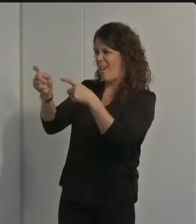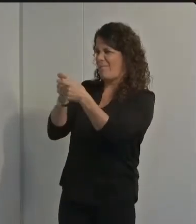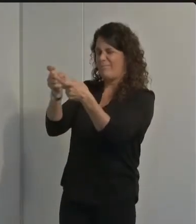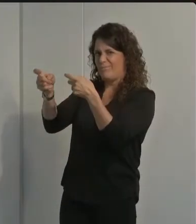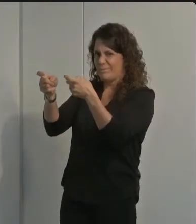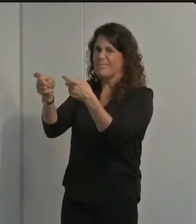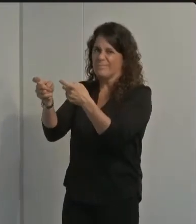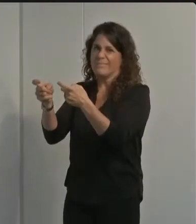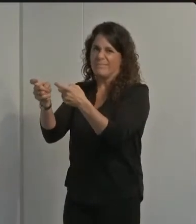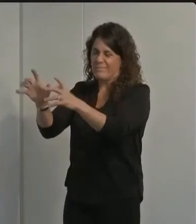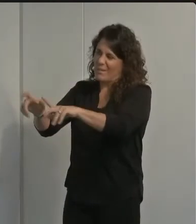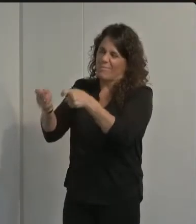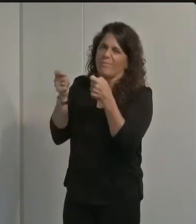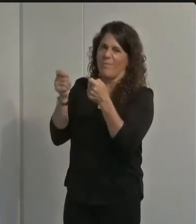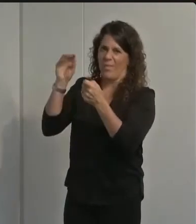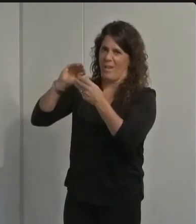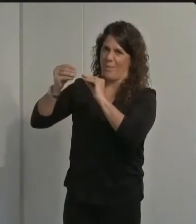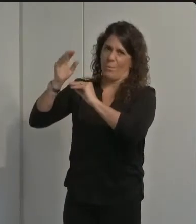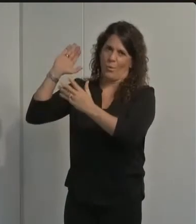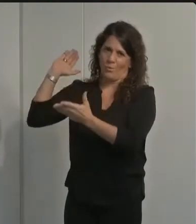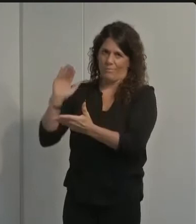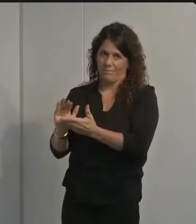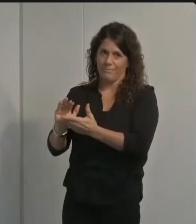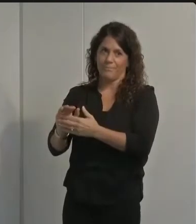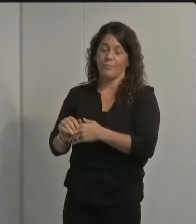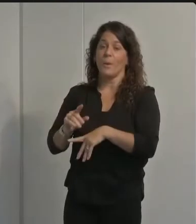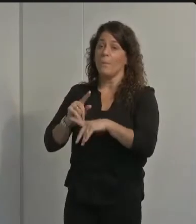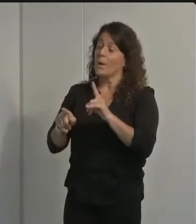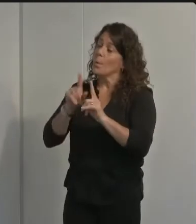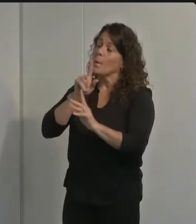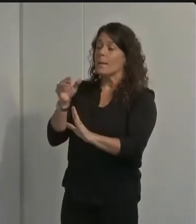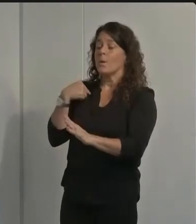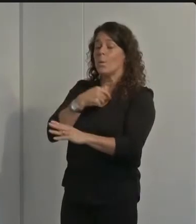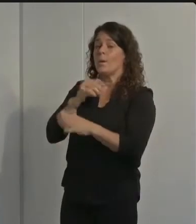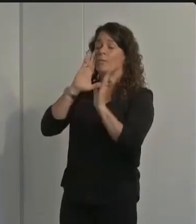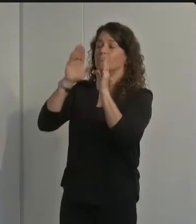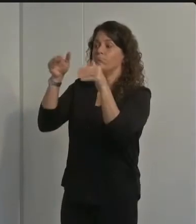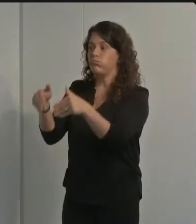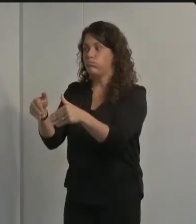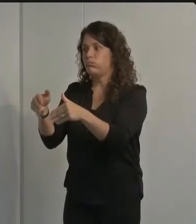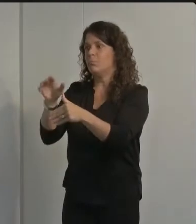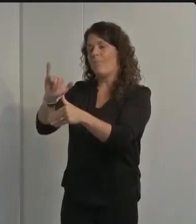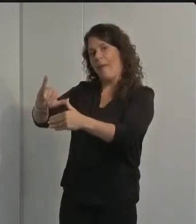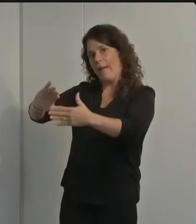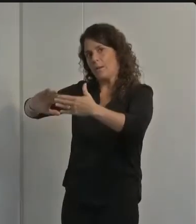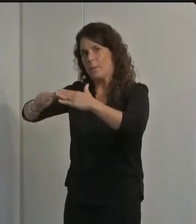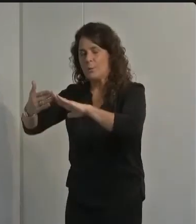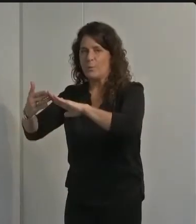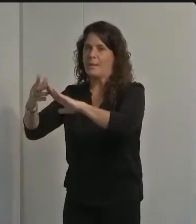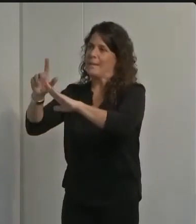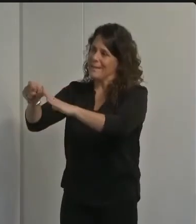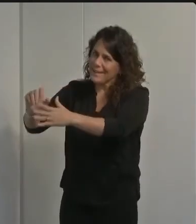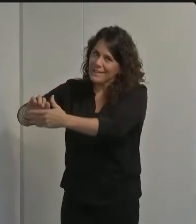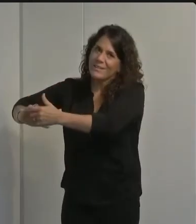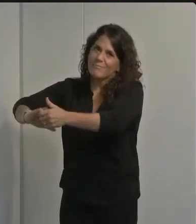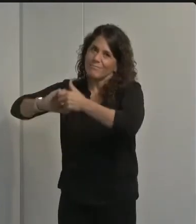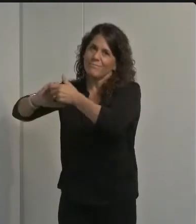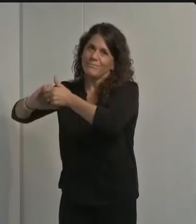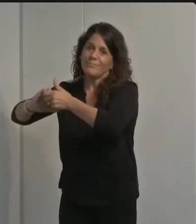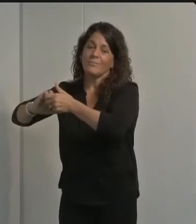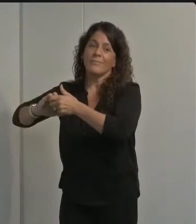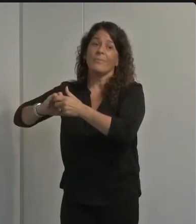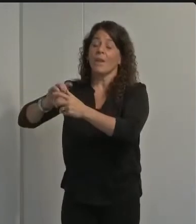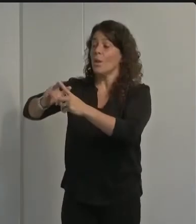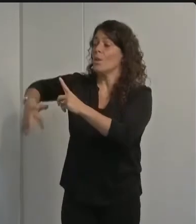and that community has to come together um as a community and recognize that this